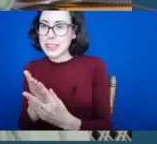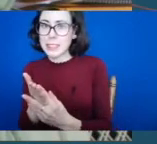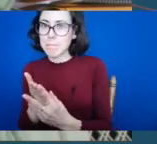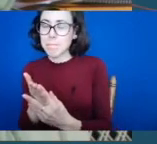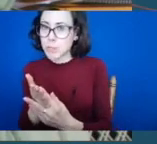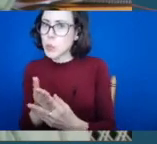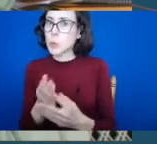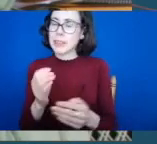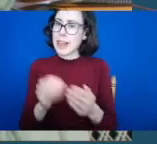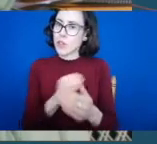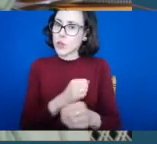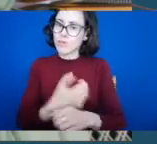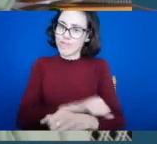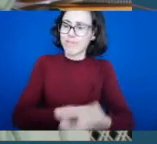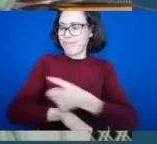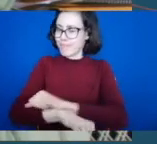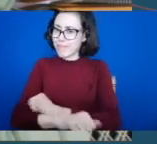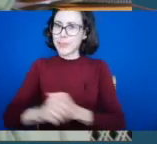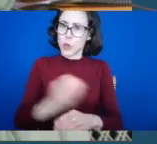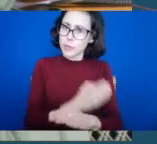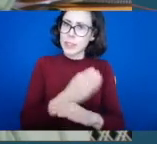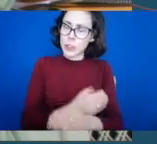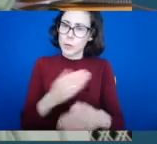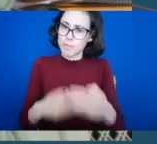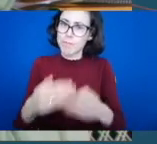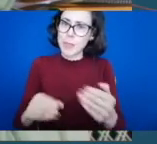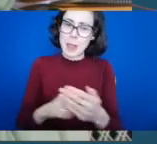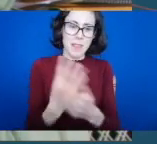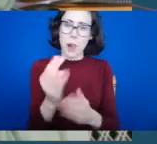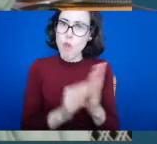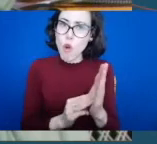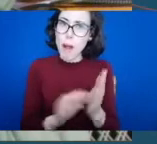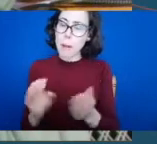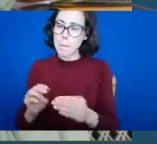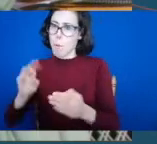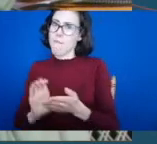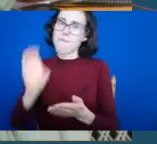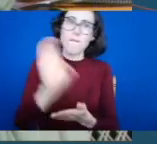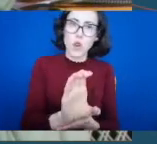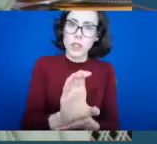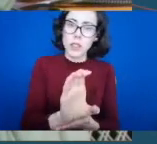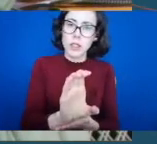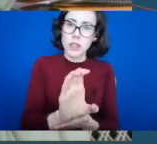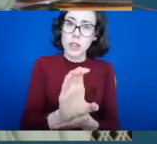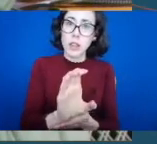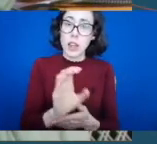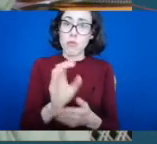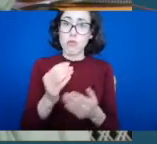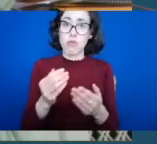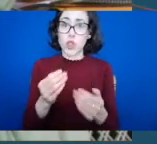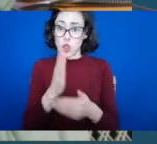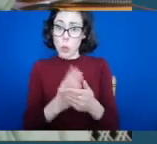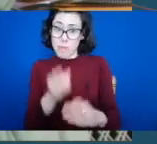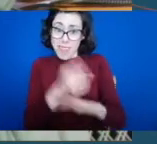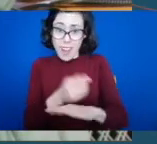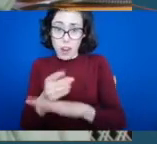and develop increased programs, initiatives and funding through Sport Ireland. many of them have been put in place, but to expand them. So through